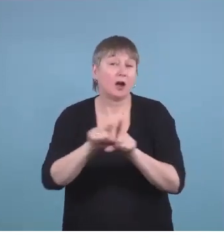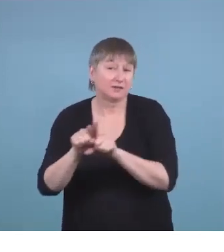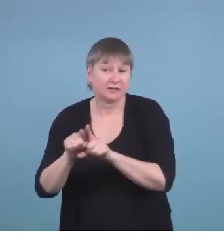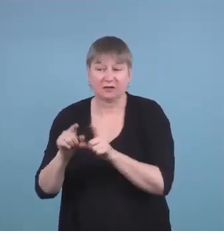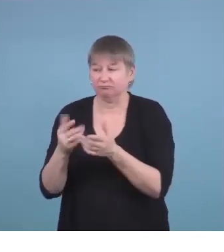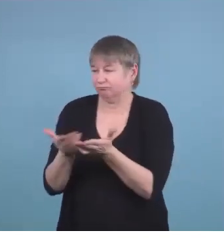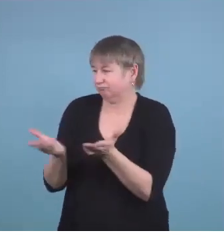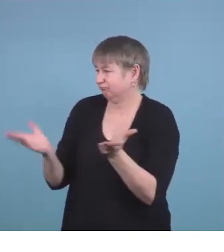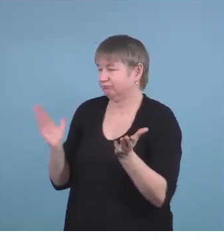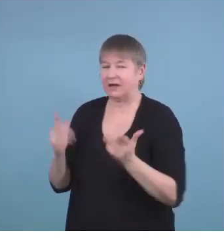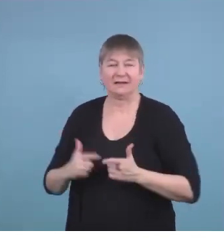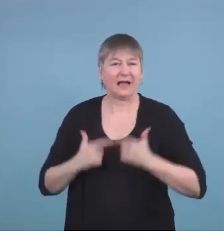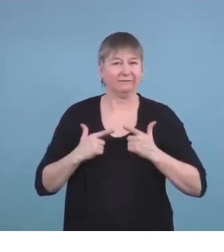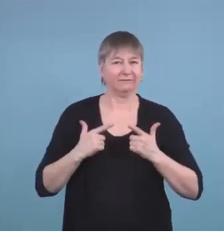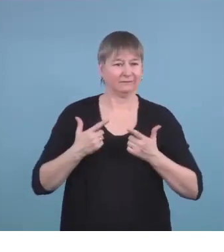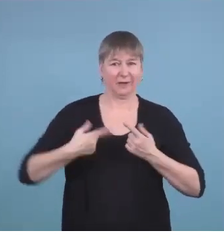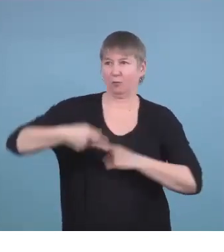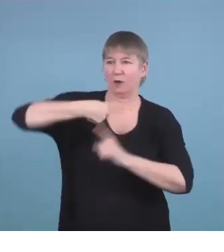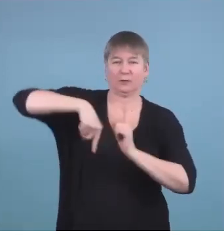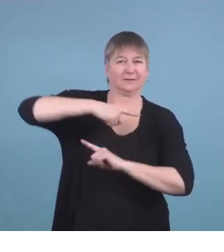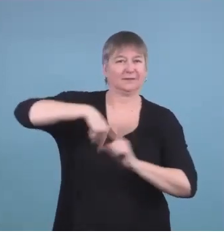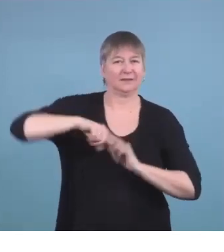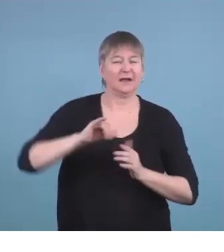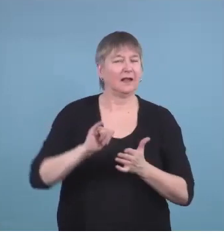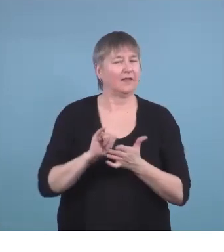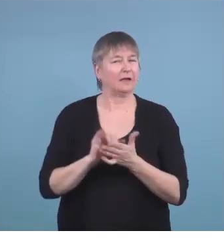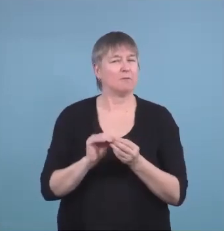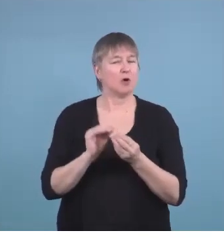much more full and rich.